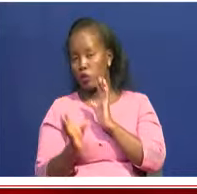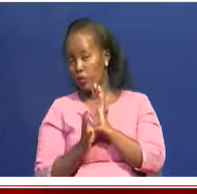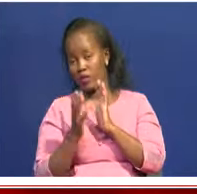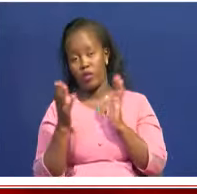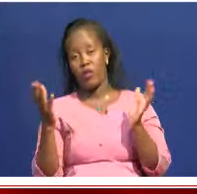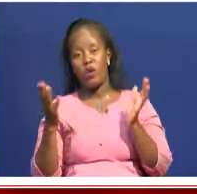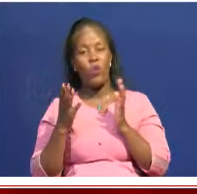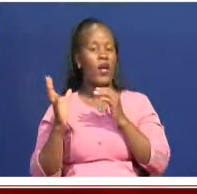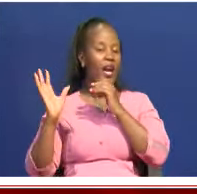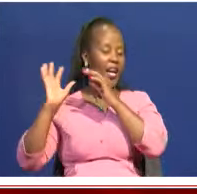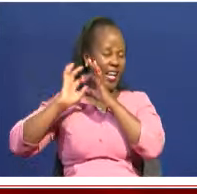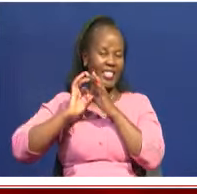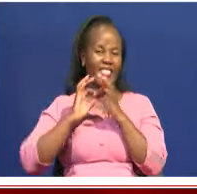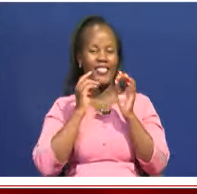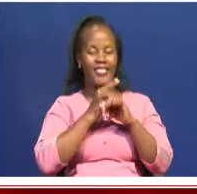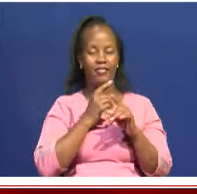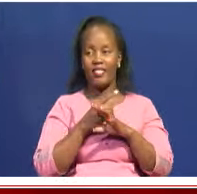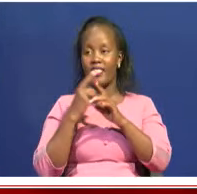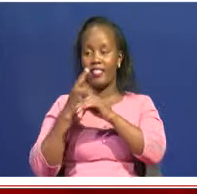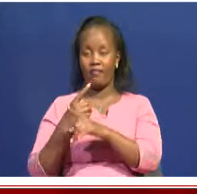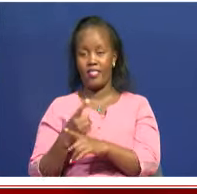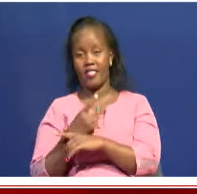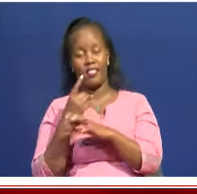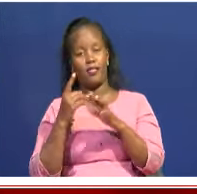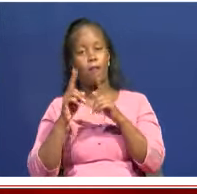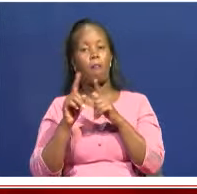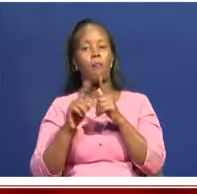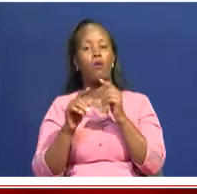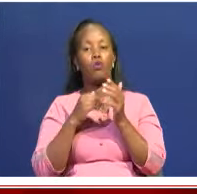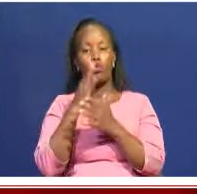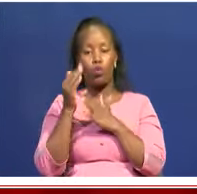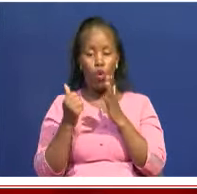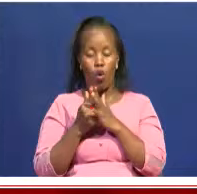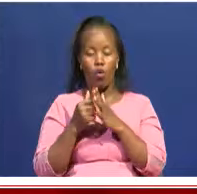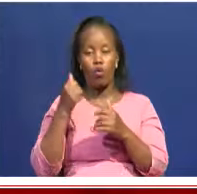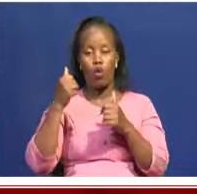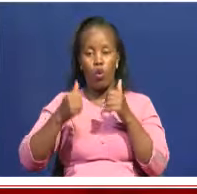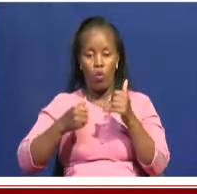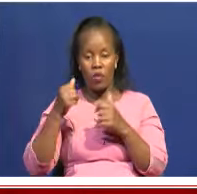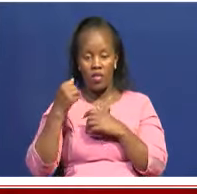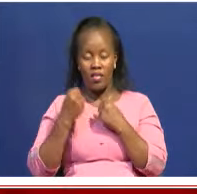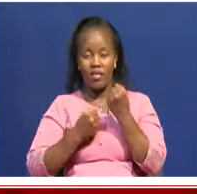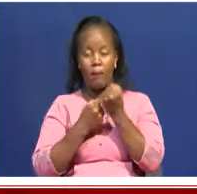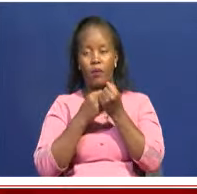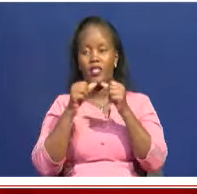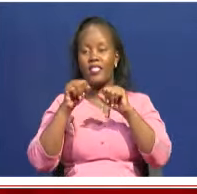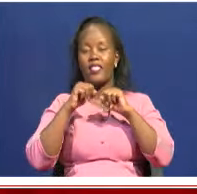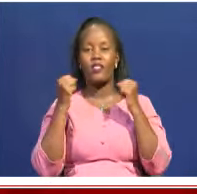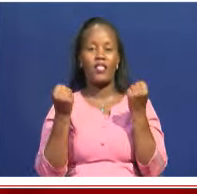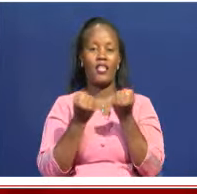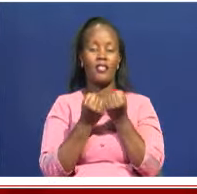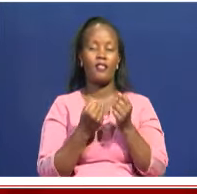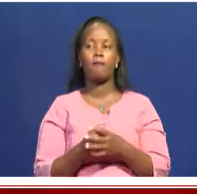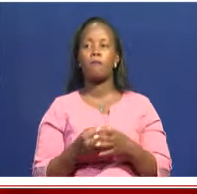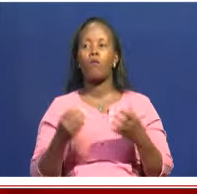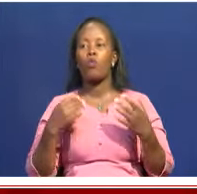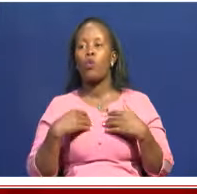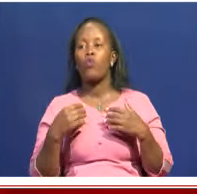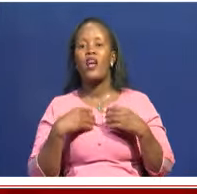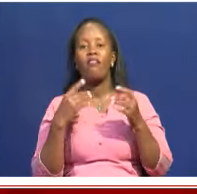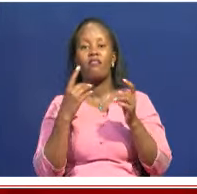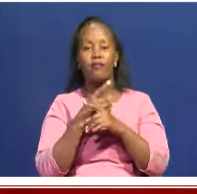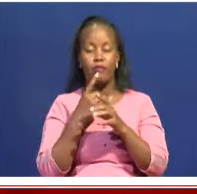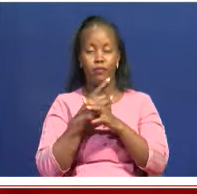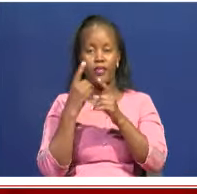cultures and the importance of our cultures and our cultures being the backbone of our society. So we have different sagas within